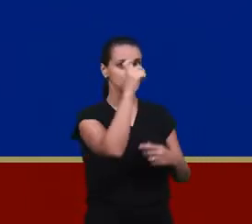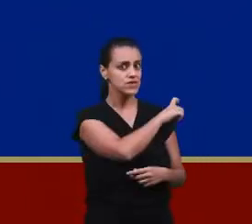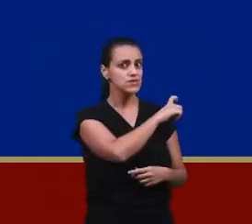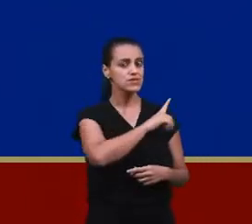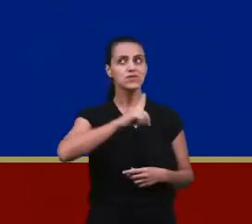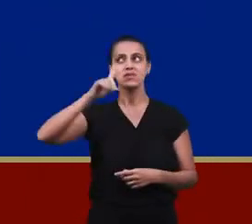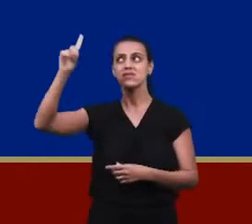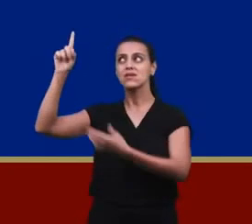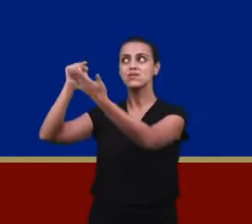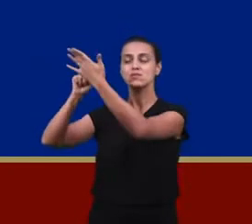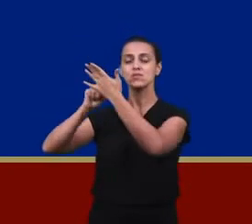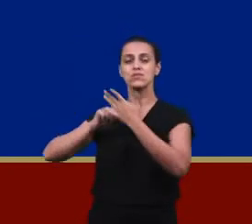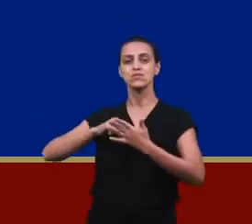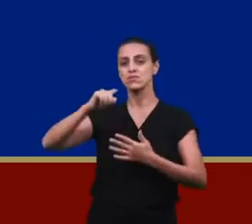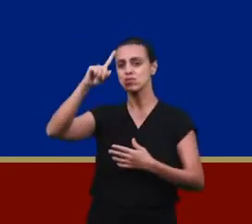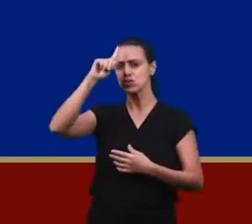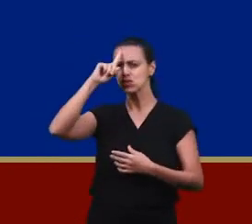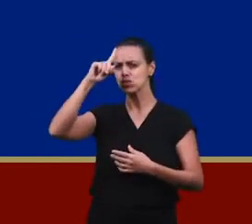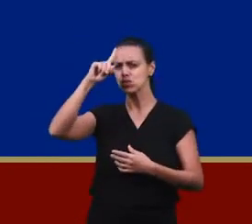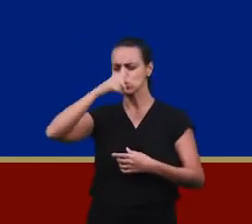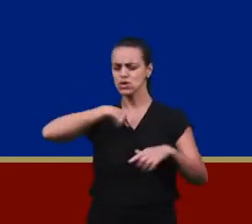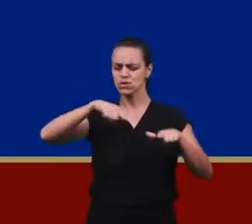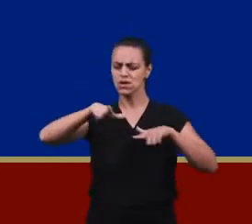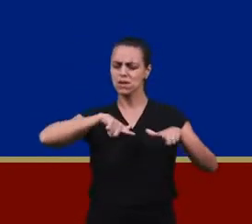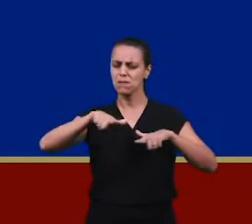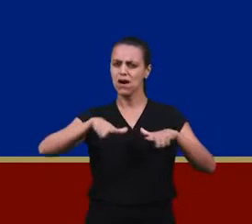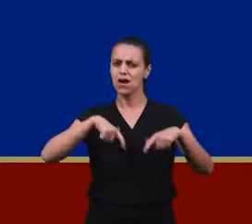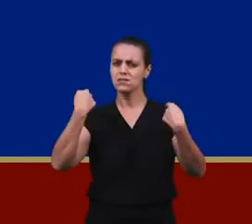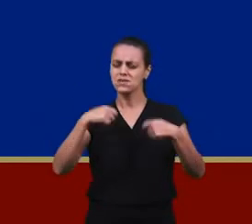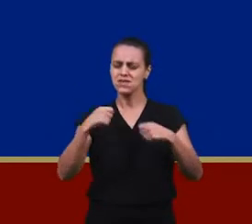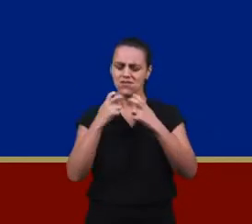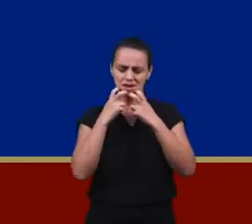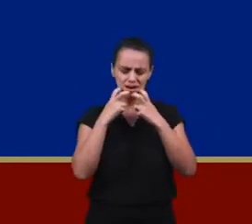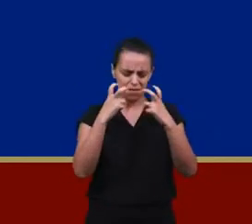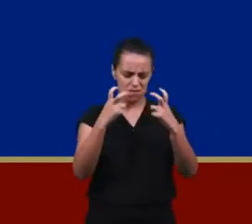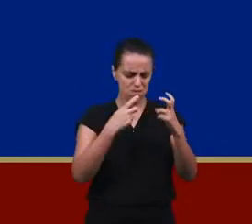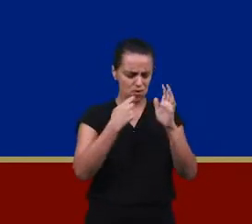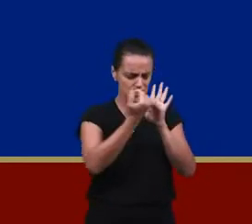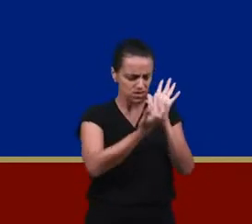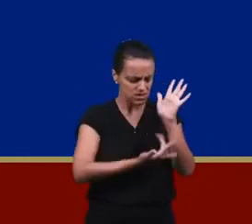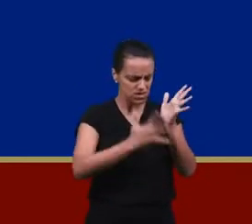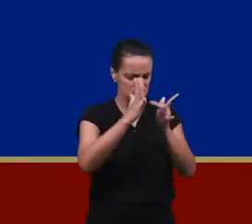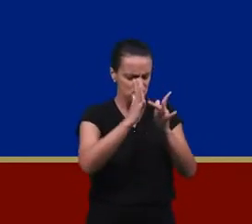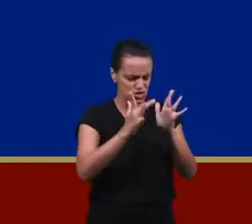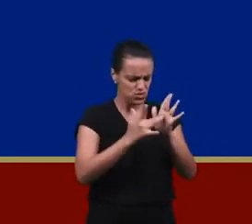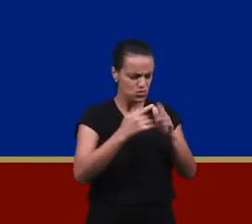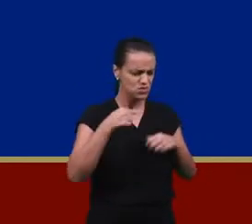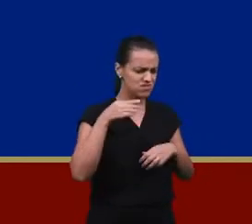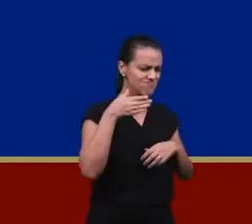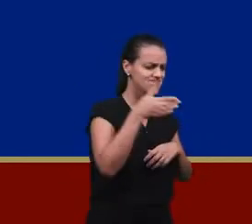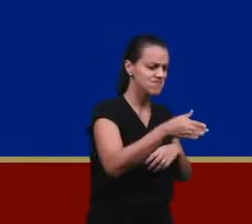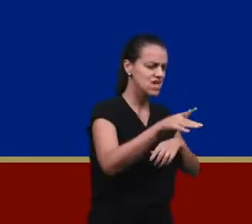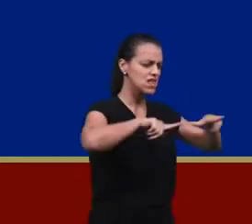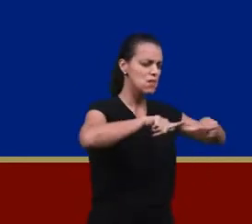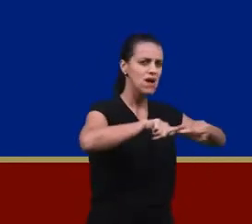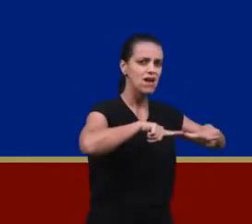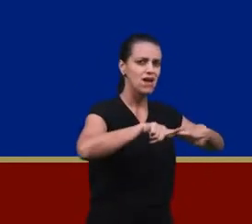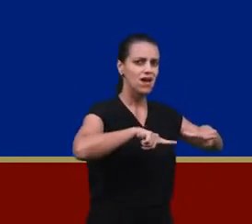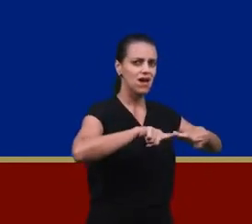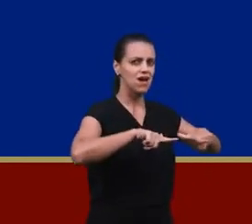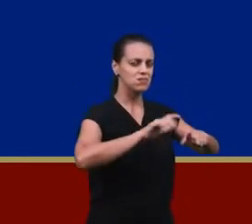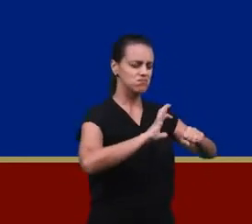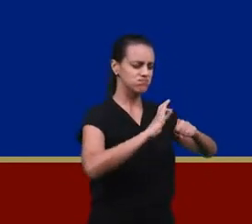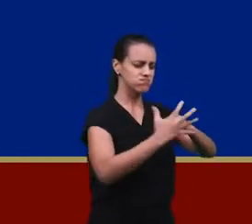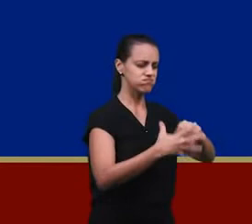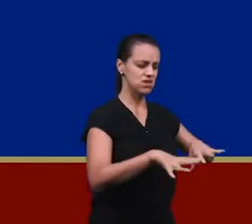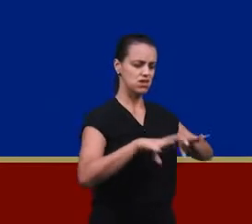showed that every day of work, I should keep a constant pleading for the blood of Jesus, that I may be kept from